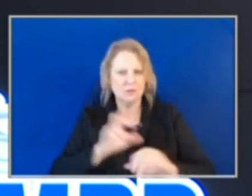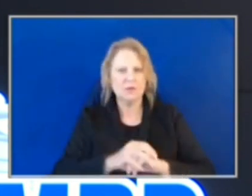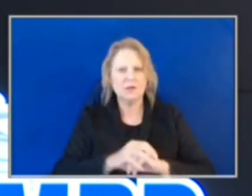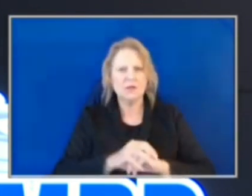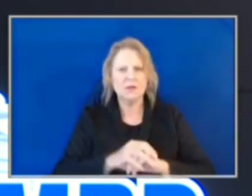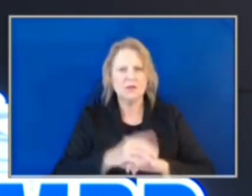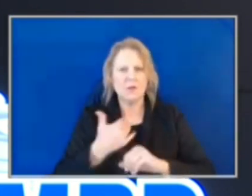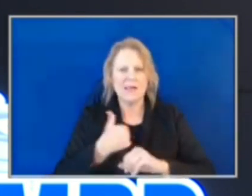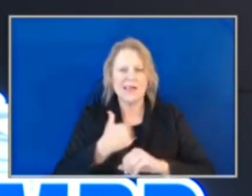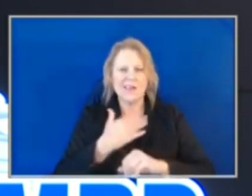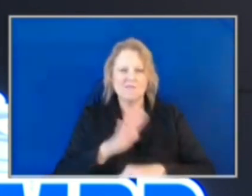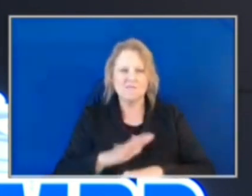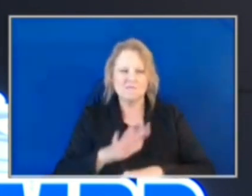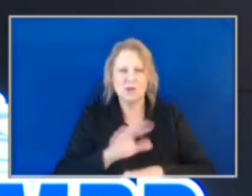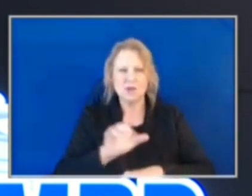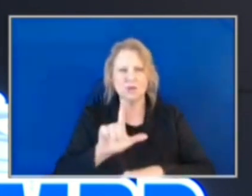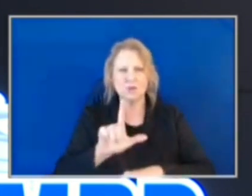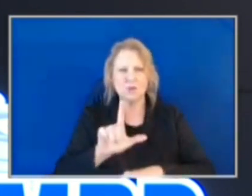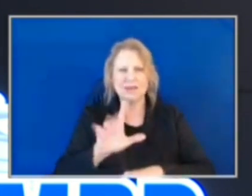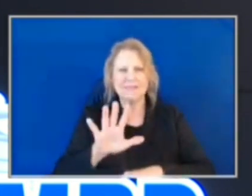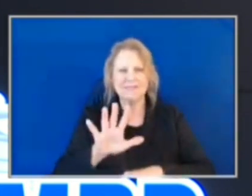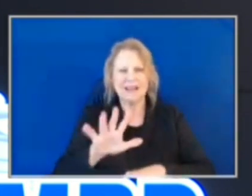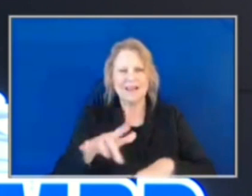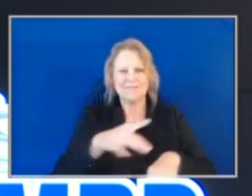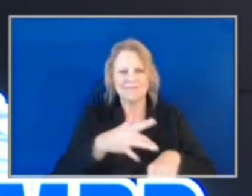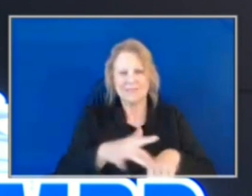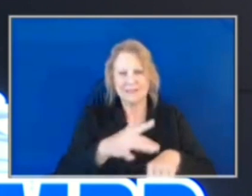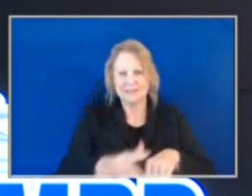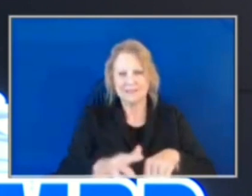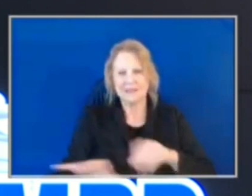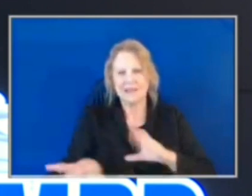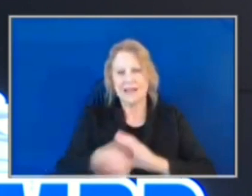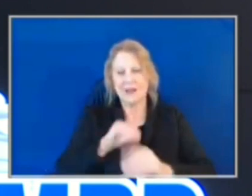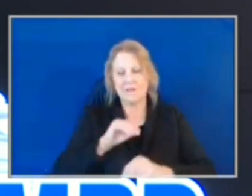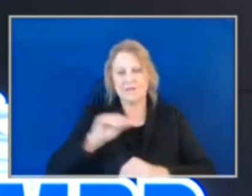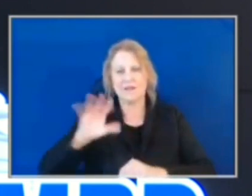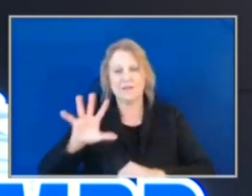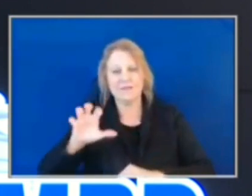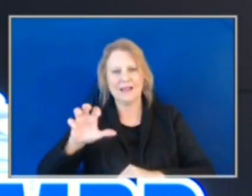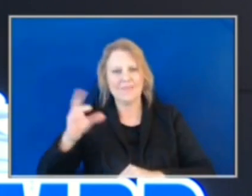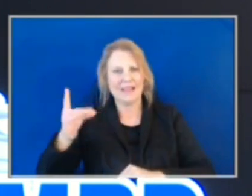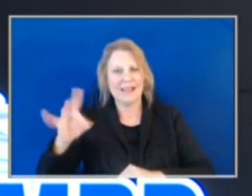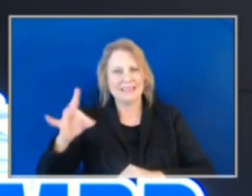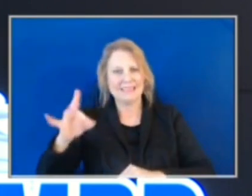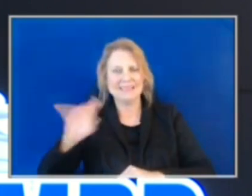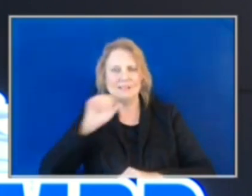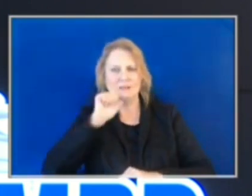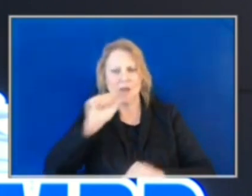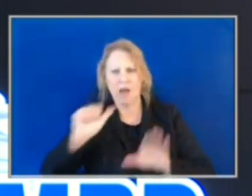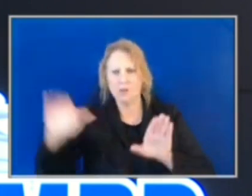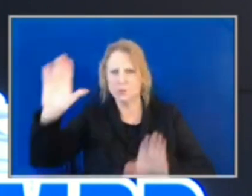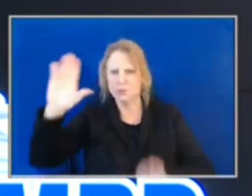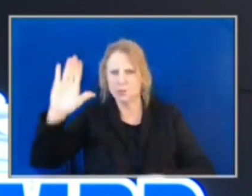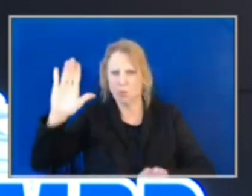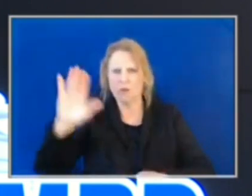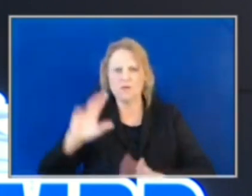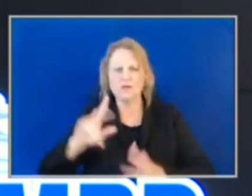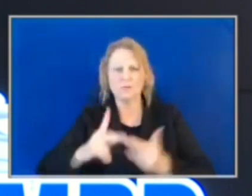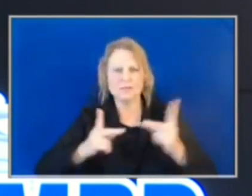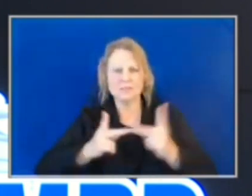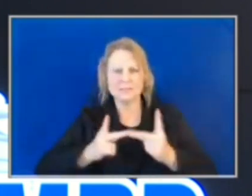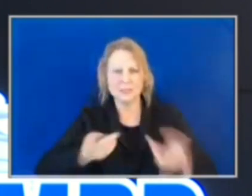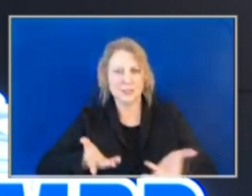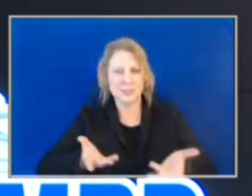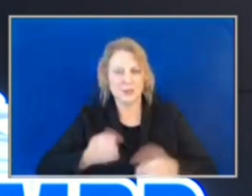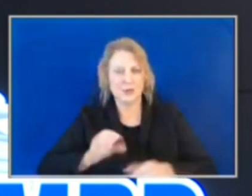than 25 vacancies out of the 518 non-sworn positions that we have allocated here at CMPD.